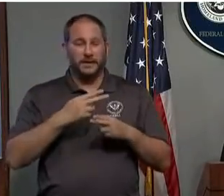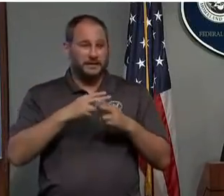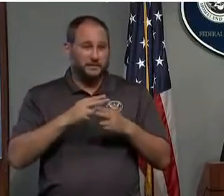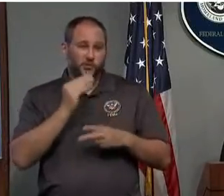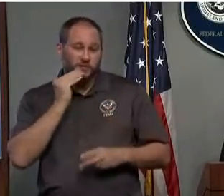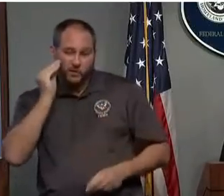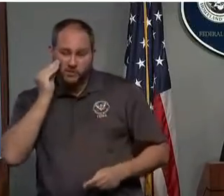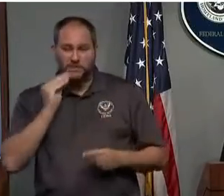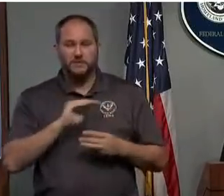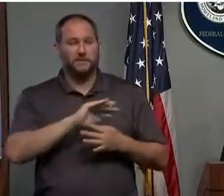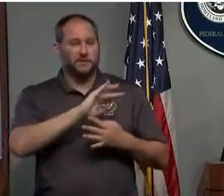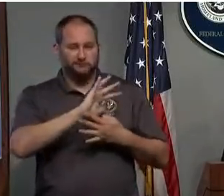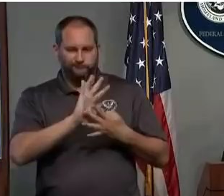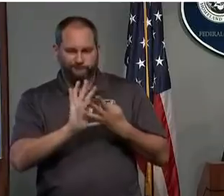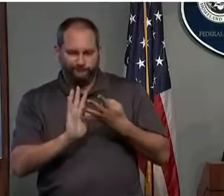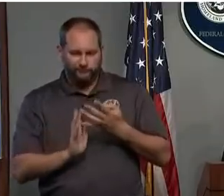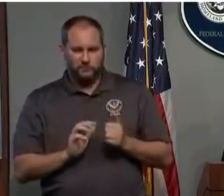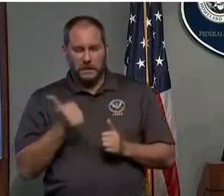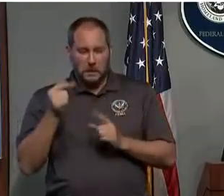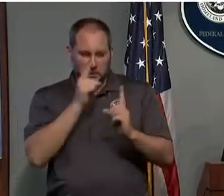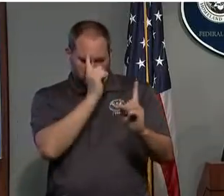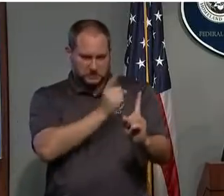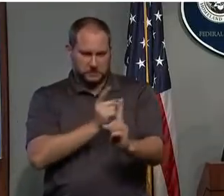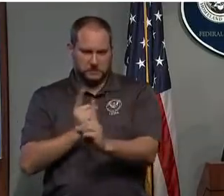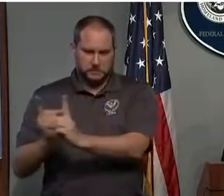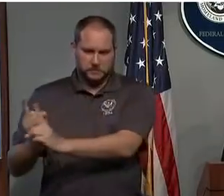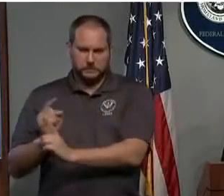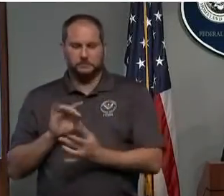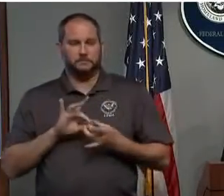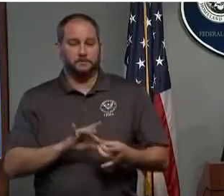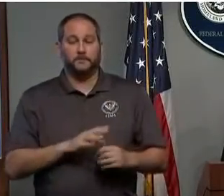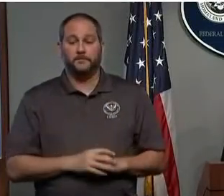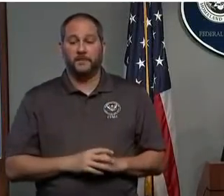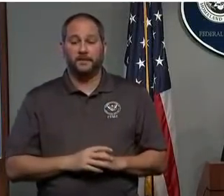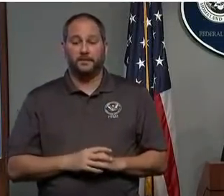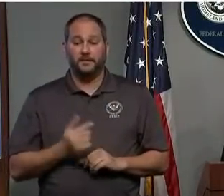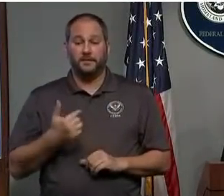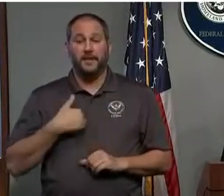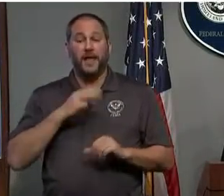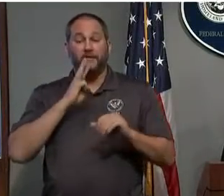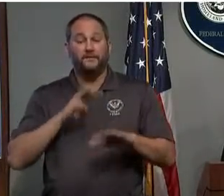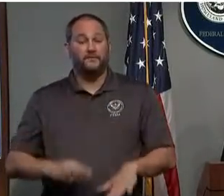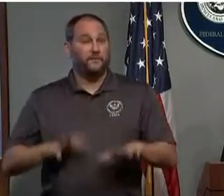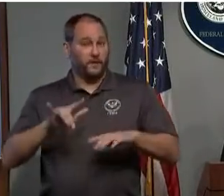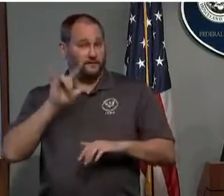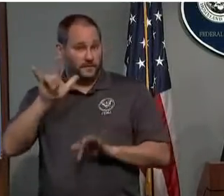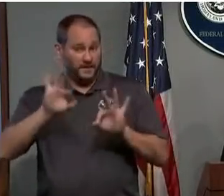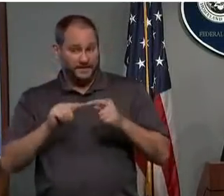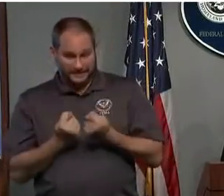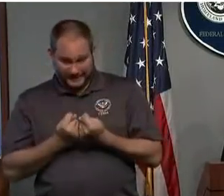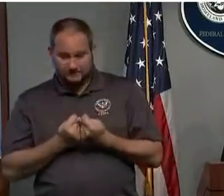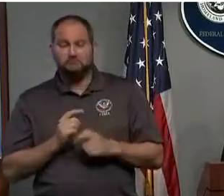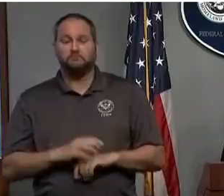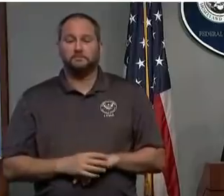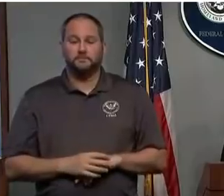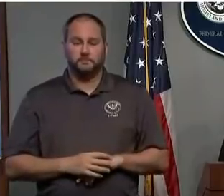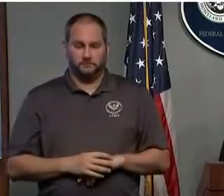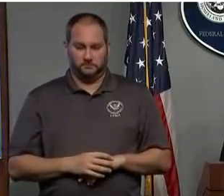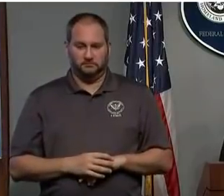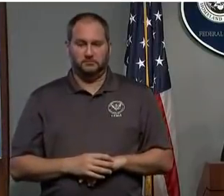types of events. Additionally, we have flood fight teams in position in the area and material to